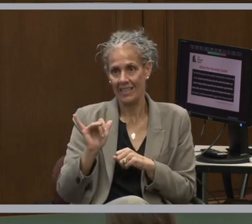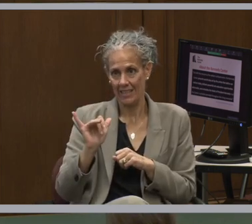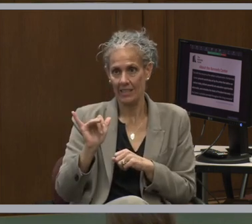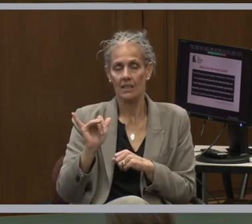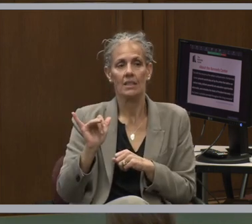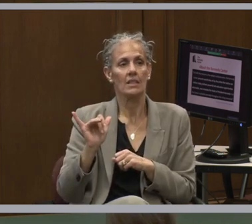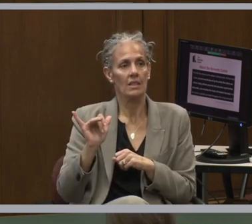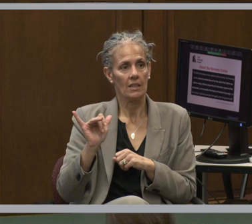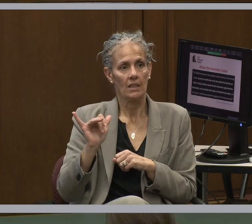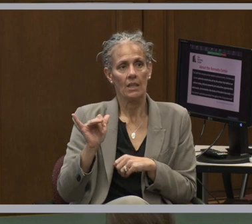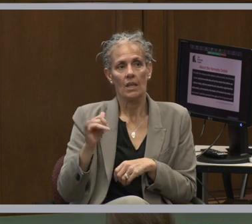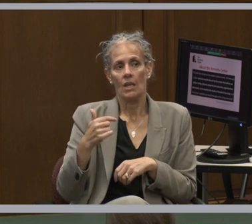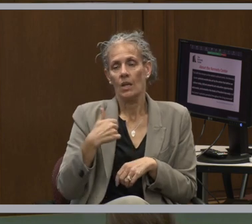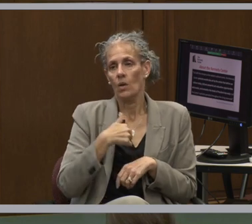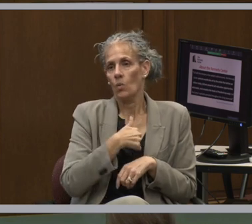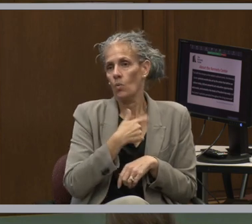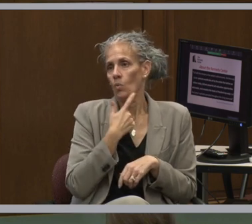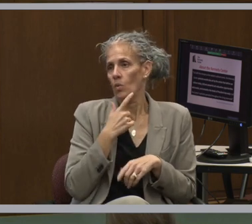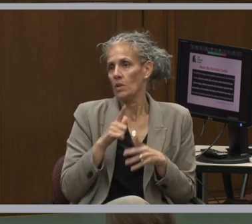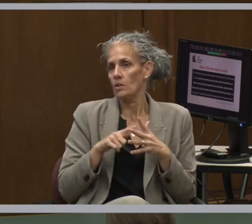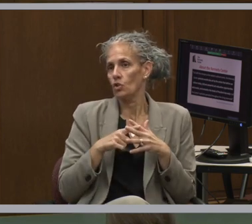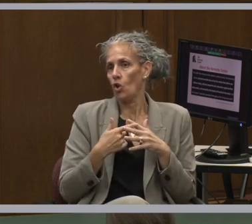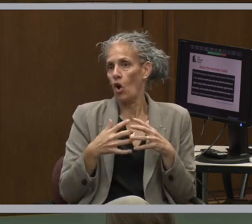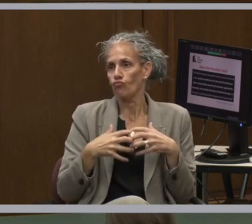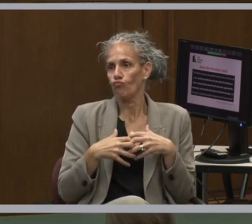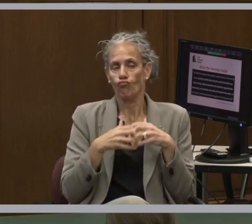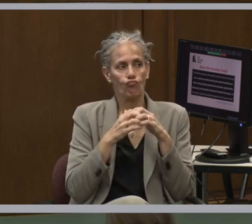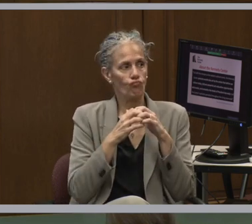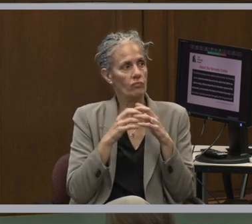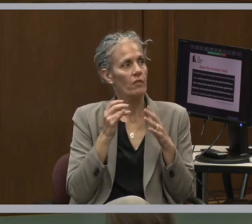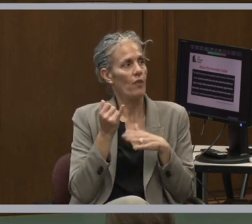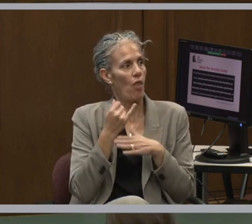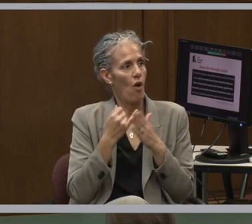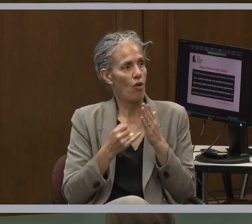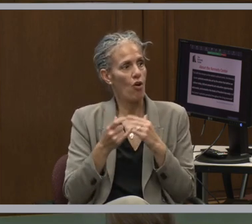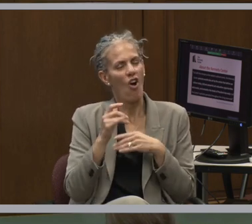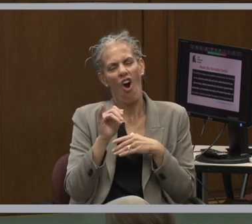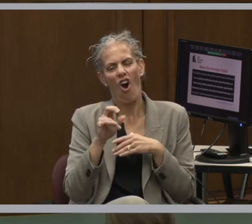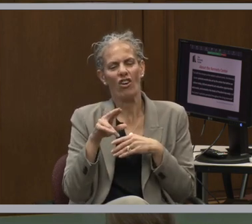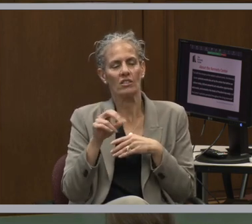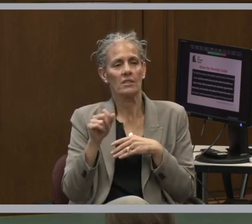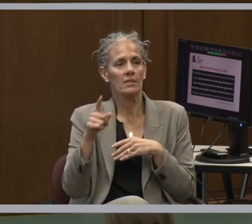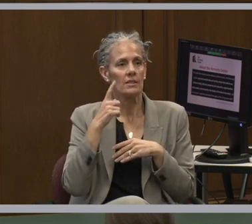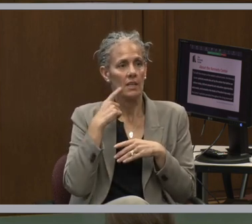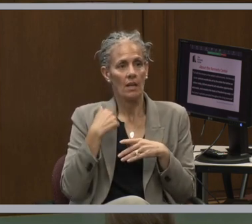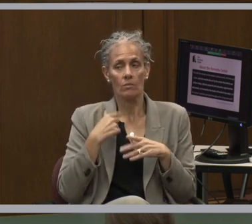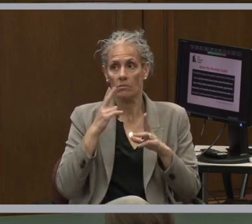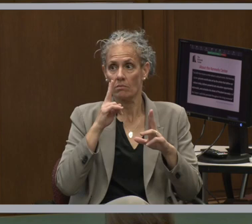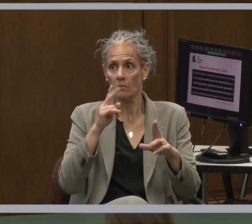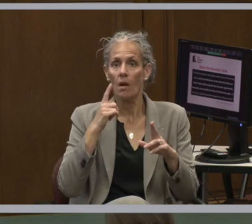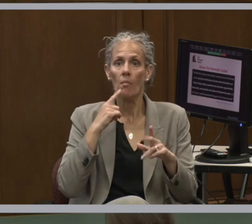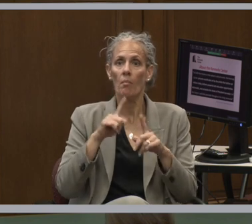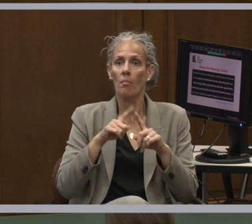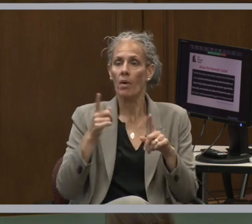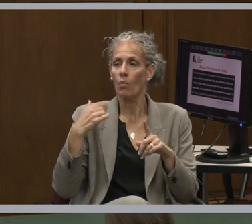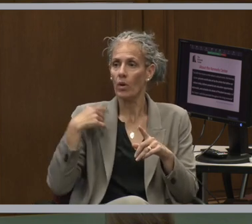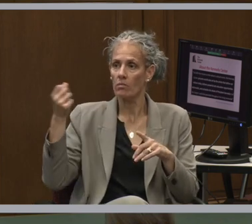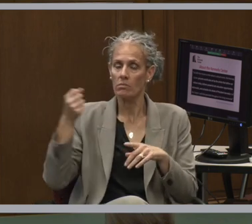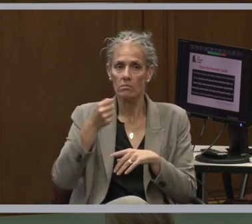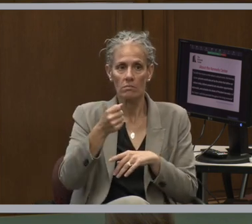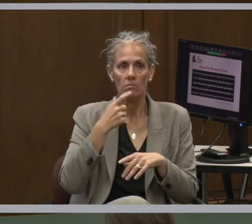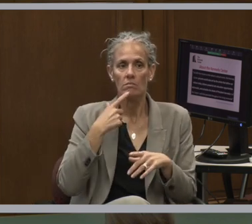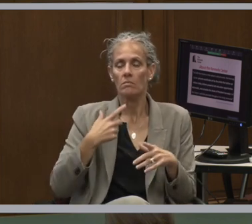we are an incubator for the arts. We both present art on our stages, but we also commission, provide educational